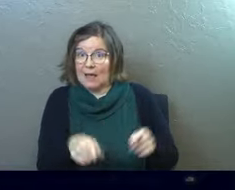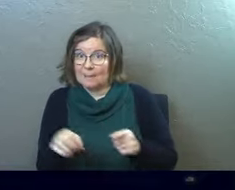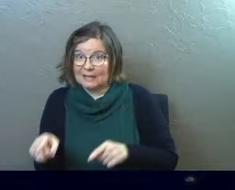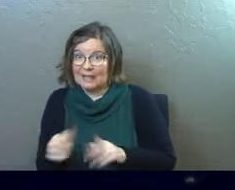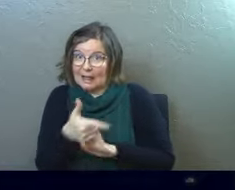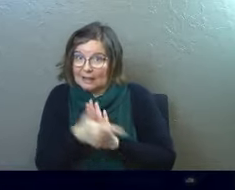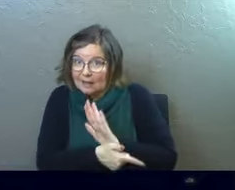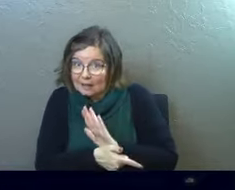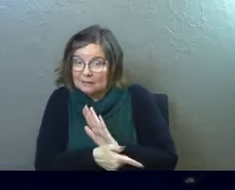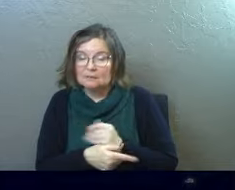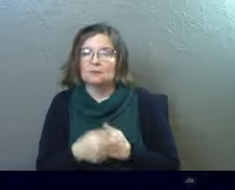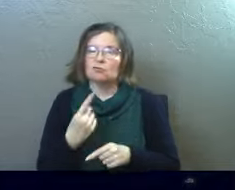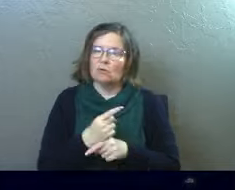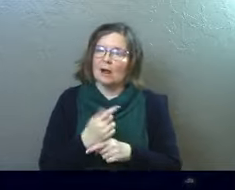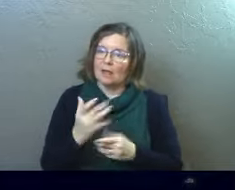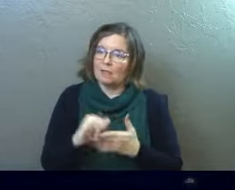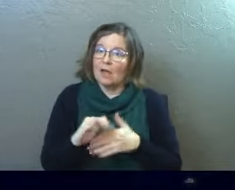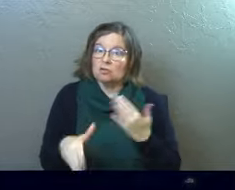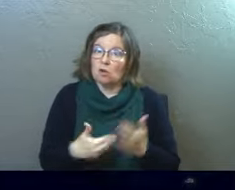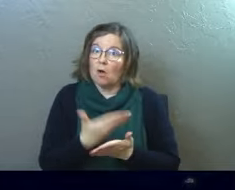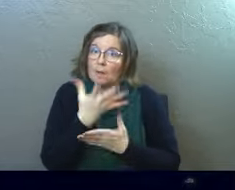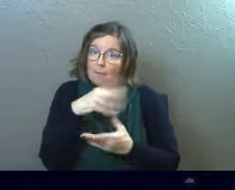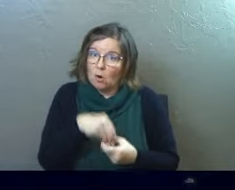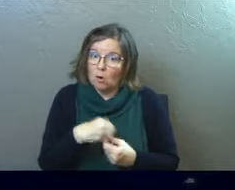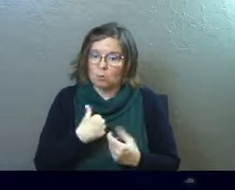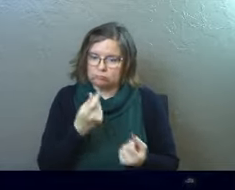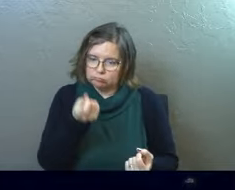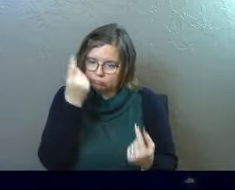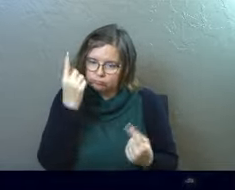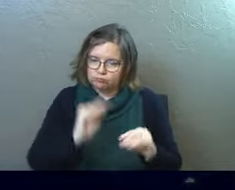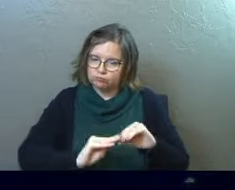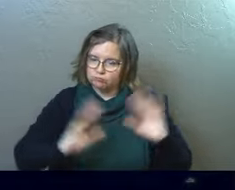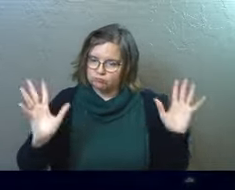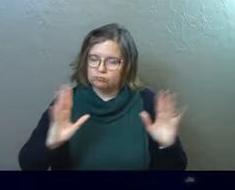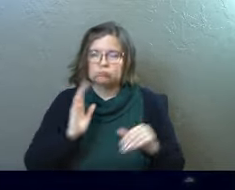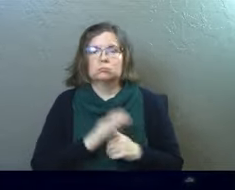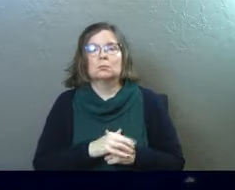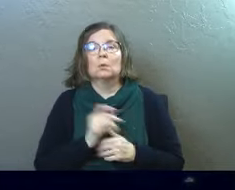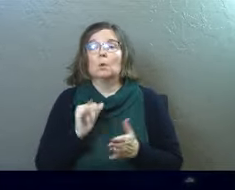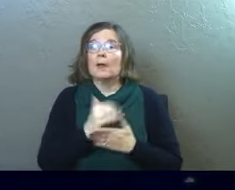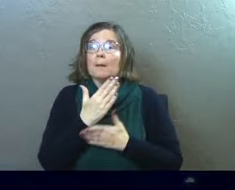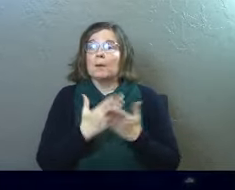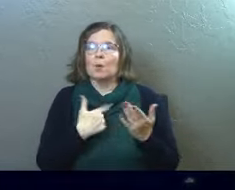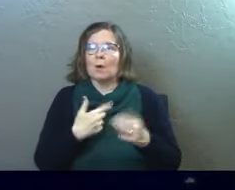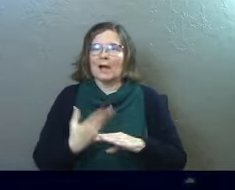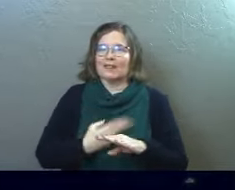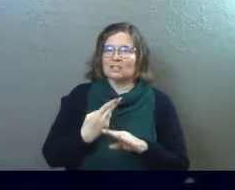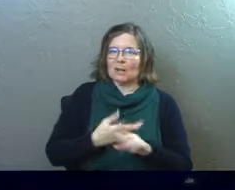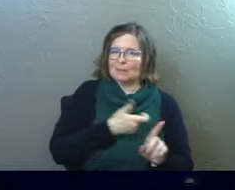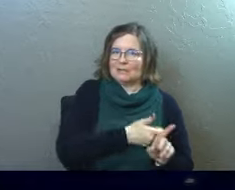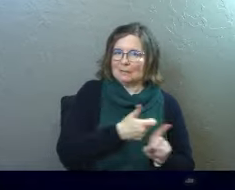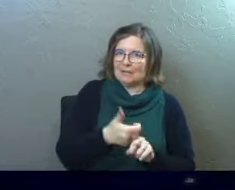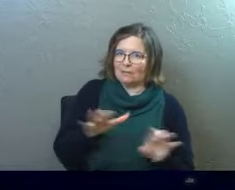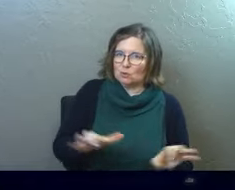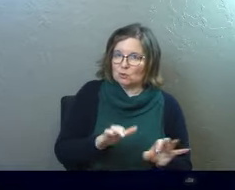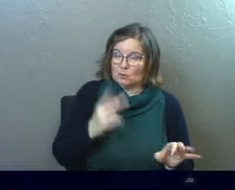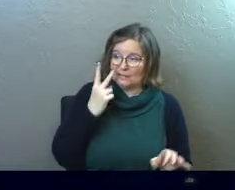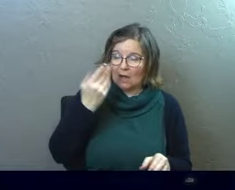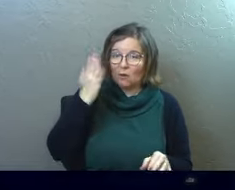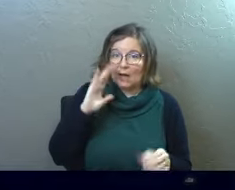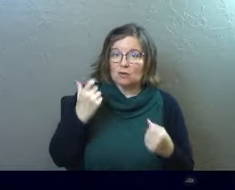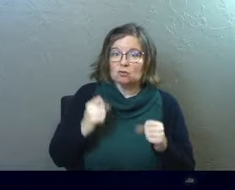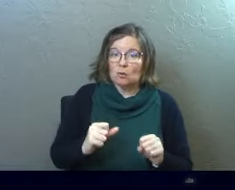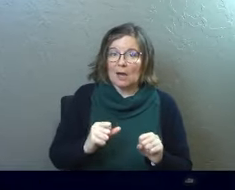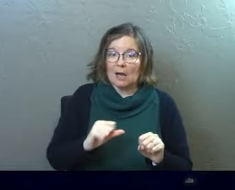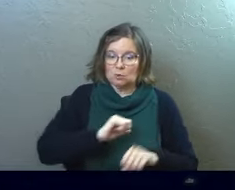happened legally, right? Like that's all part of it. Like we understand that concept. And so that's part of what the shepherds are doing. Do you see how God